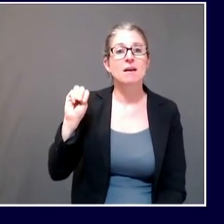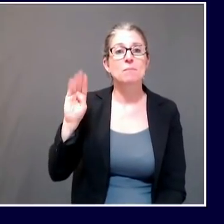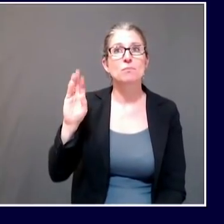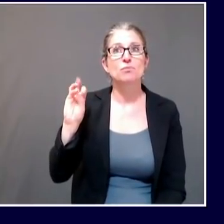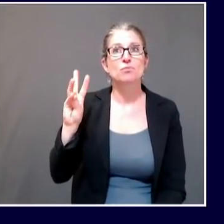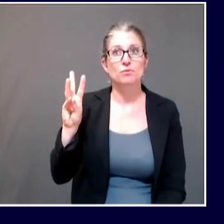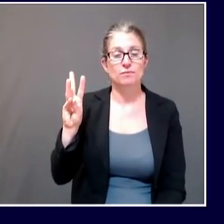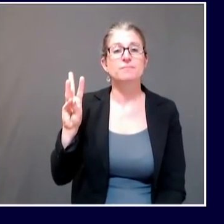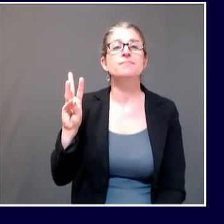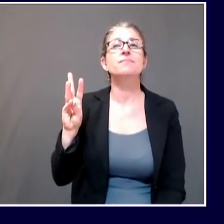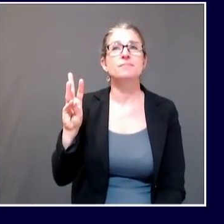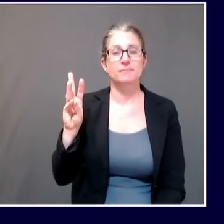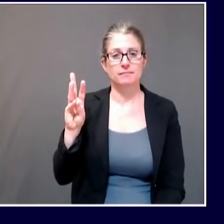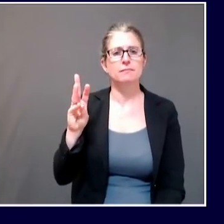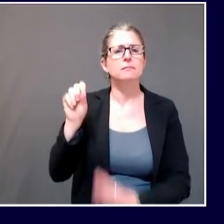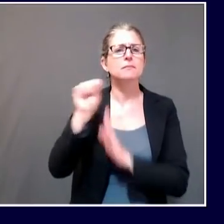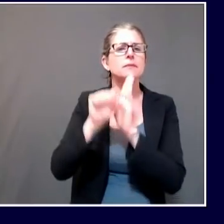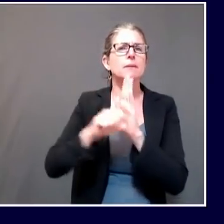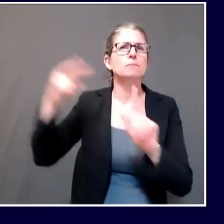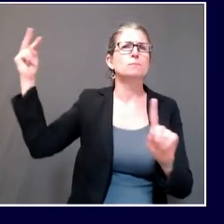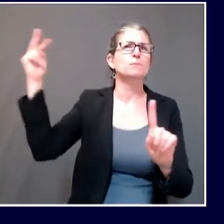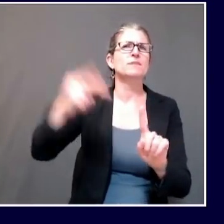Aquabaggan cease and desist notice?